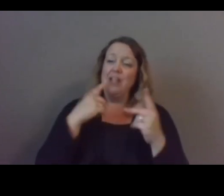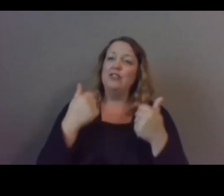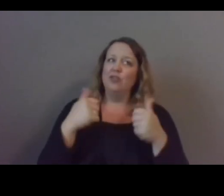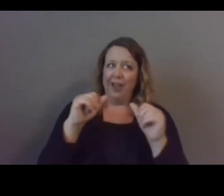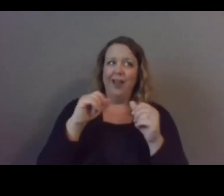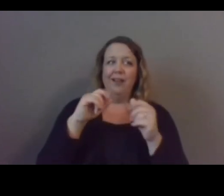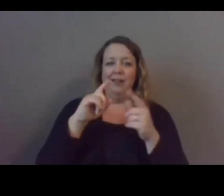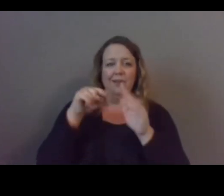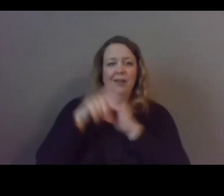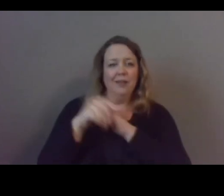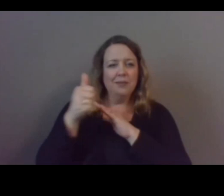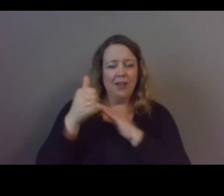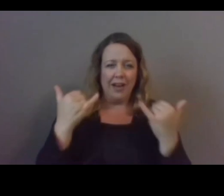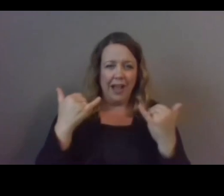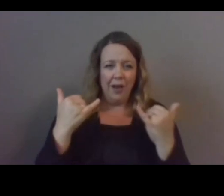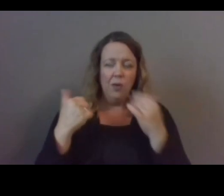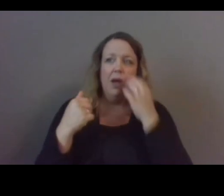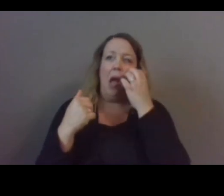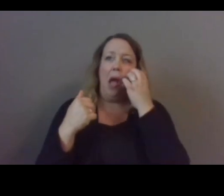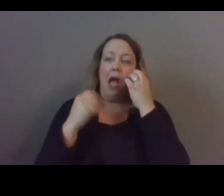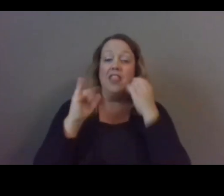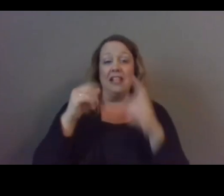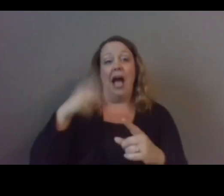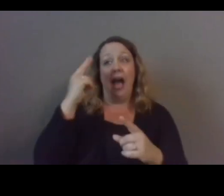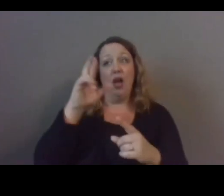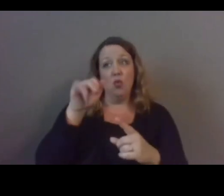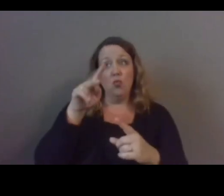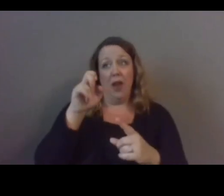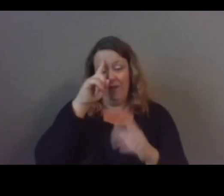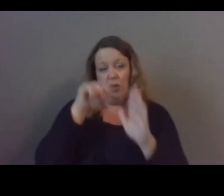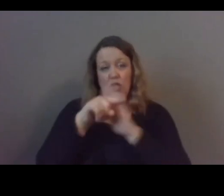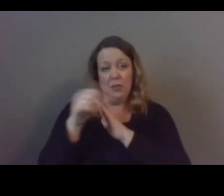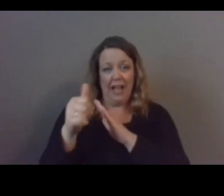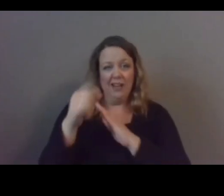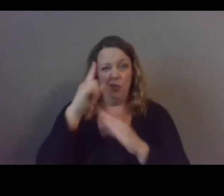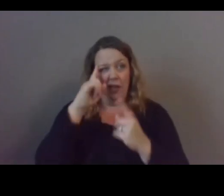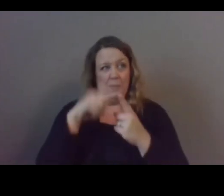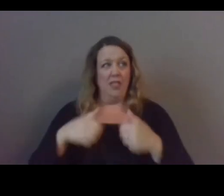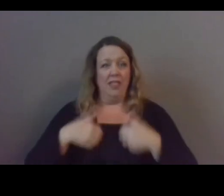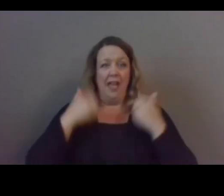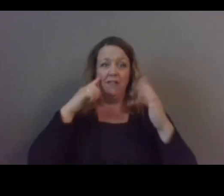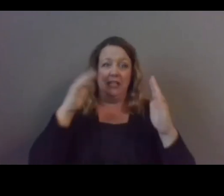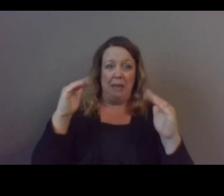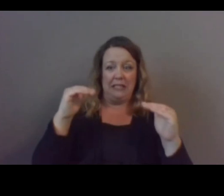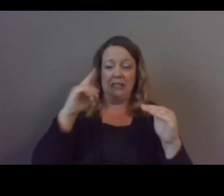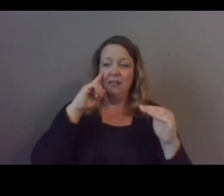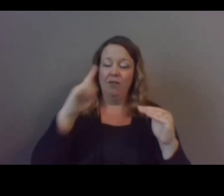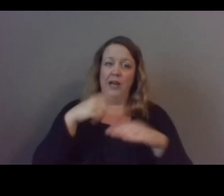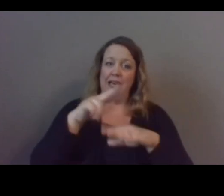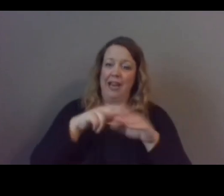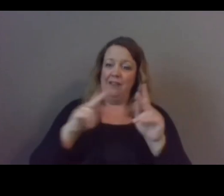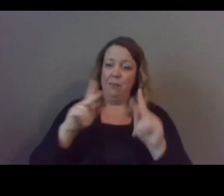something where we have the highest rate of suicide and when you think of the life expectancy of native people in south dakota uh